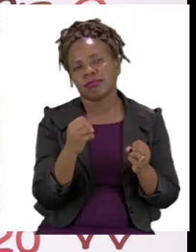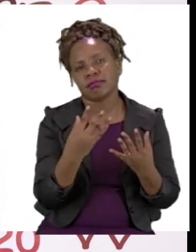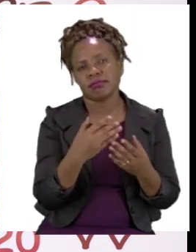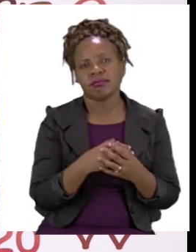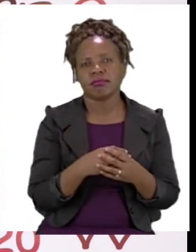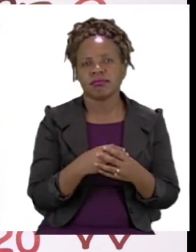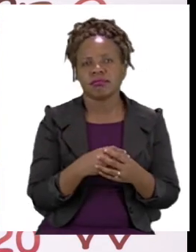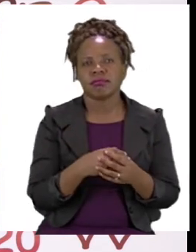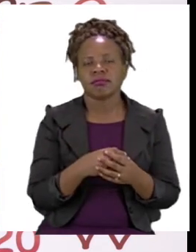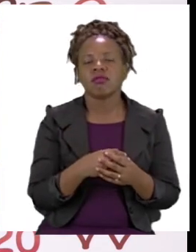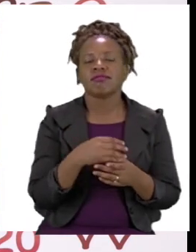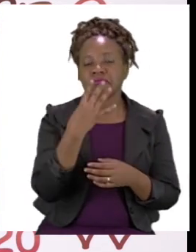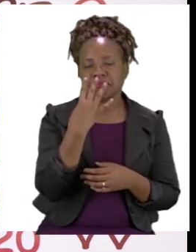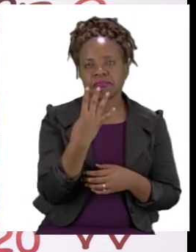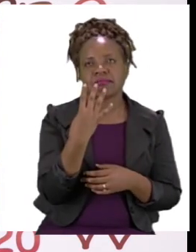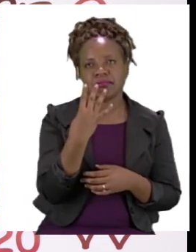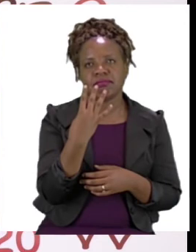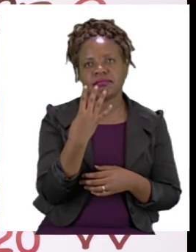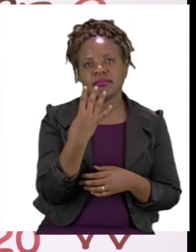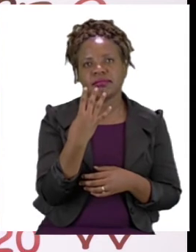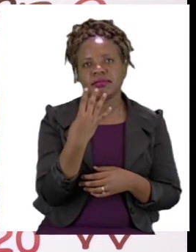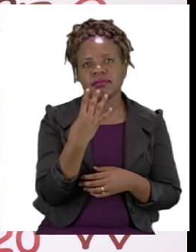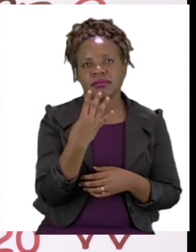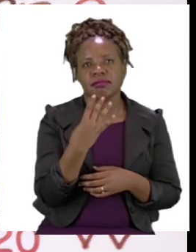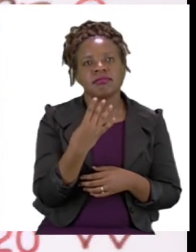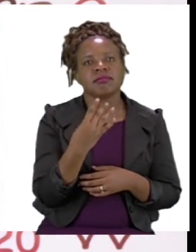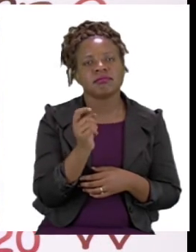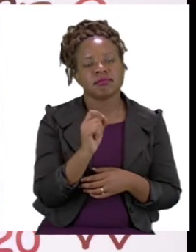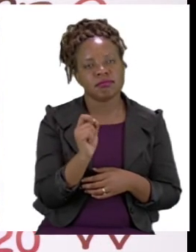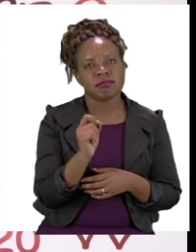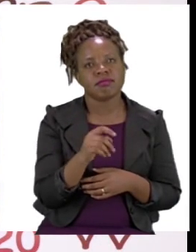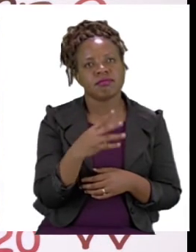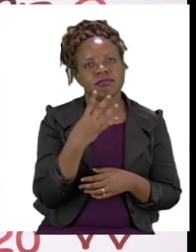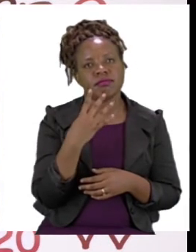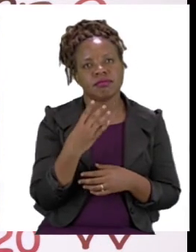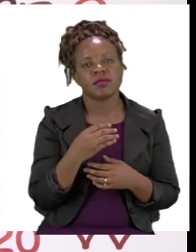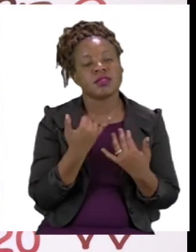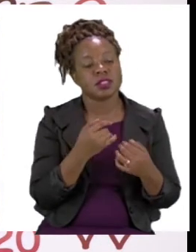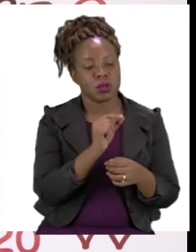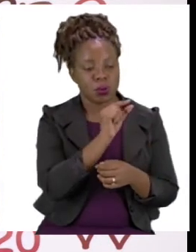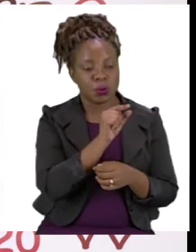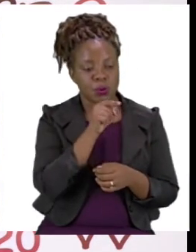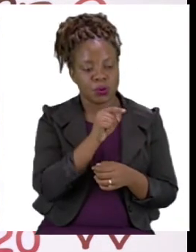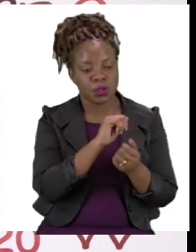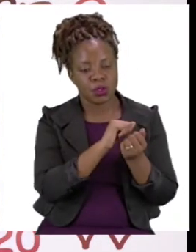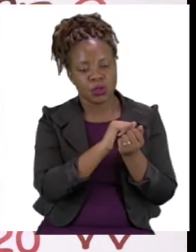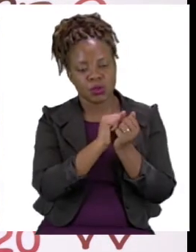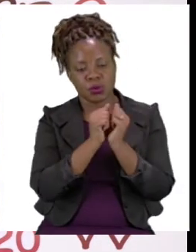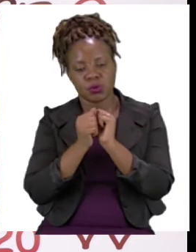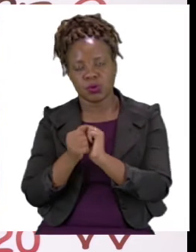equals 4. So we have solved our sum and now we need to change it to